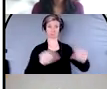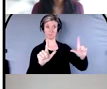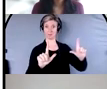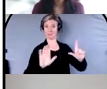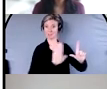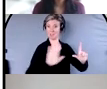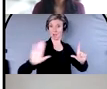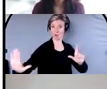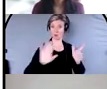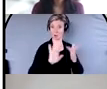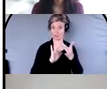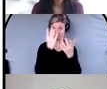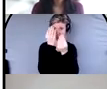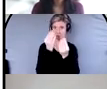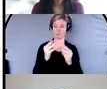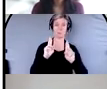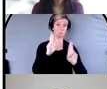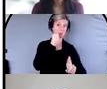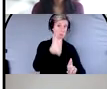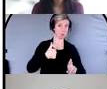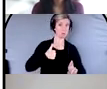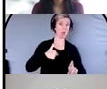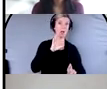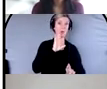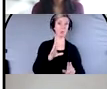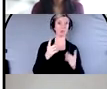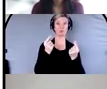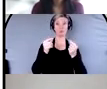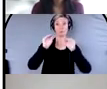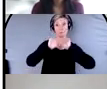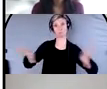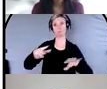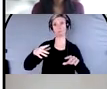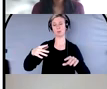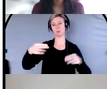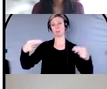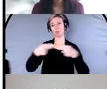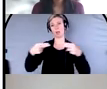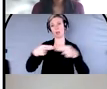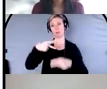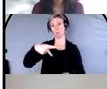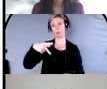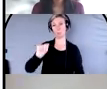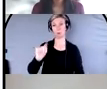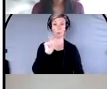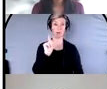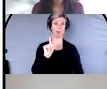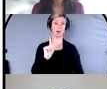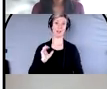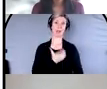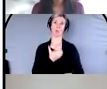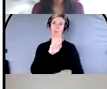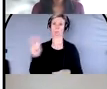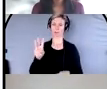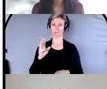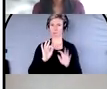hopefully I will have the, um, PowerPoint and the recording up on our website and in a follow-up email that you